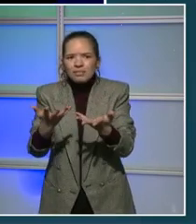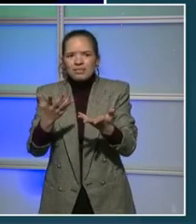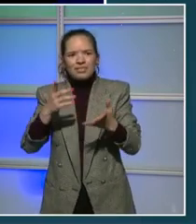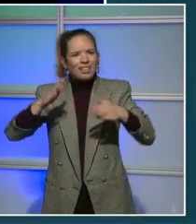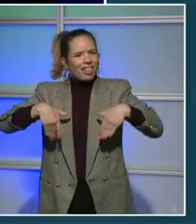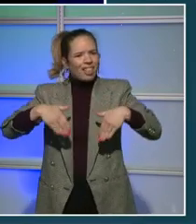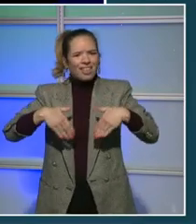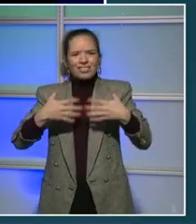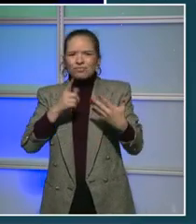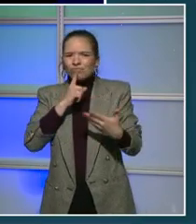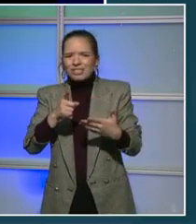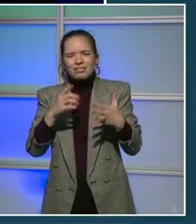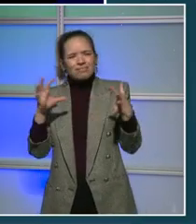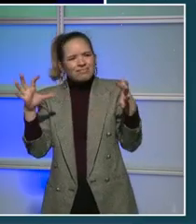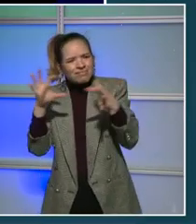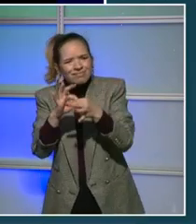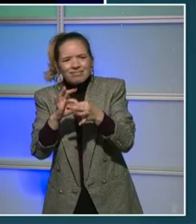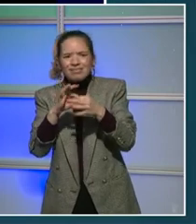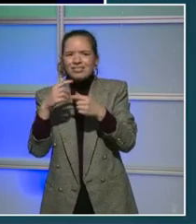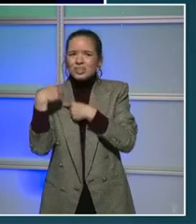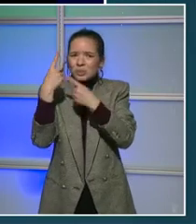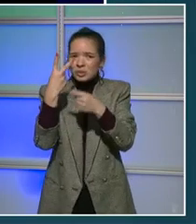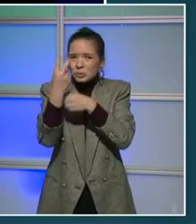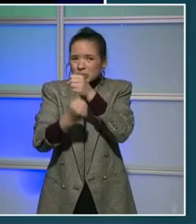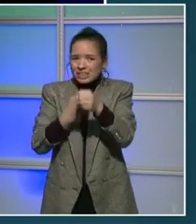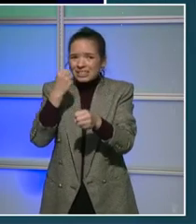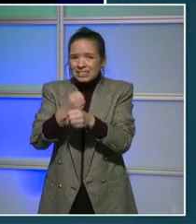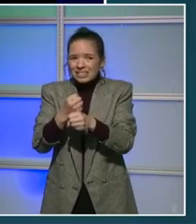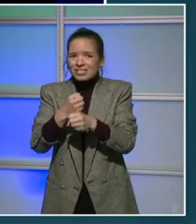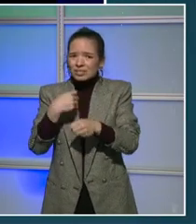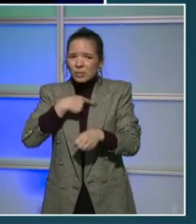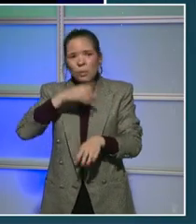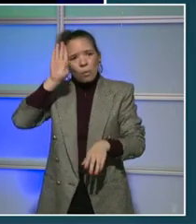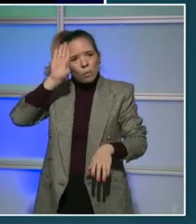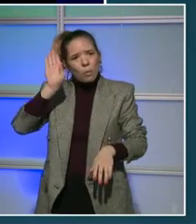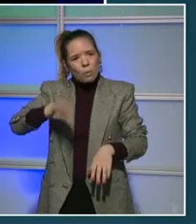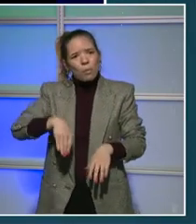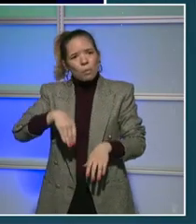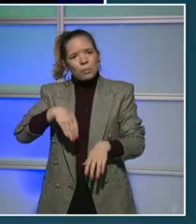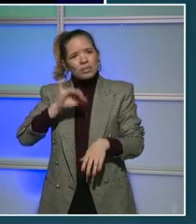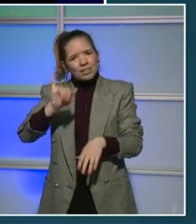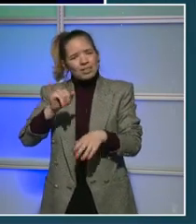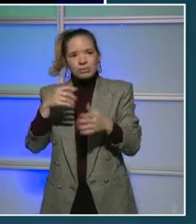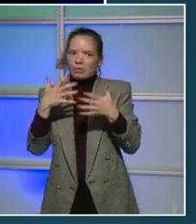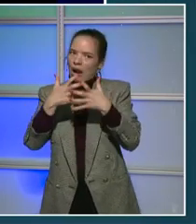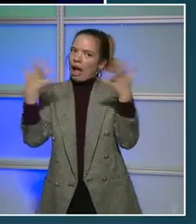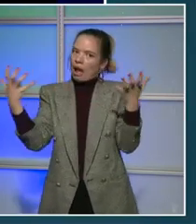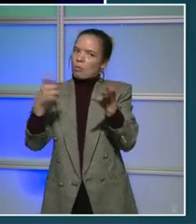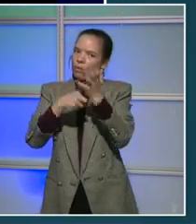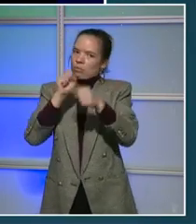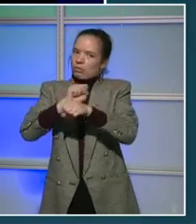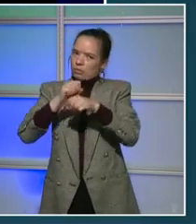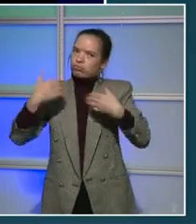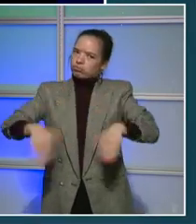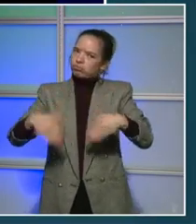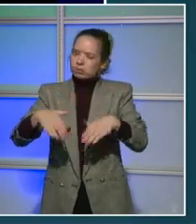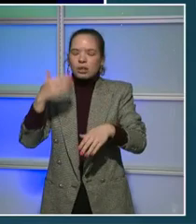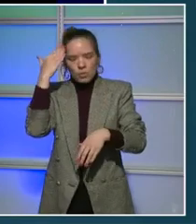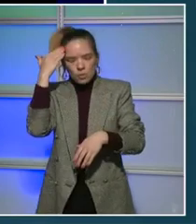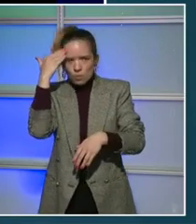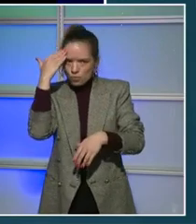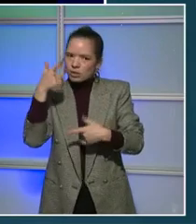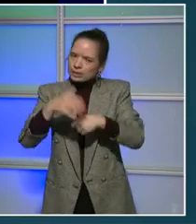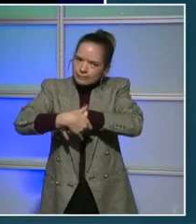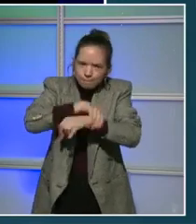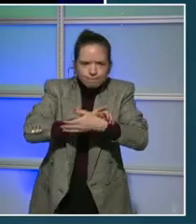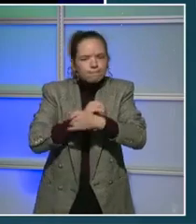for two years. And it's going to take a lot of work, but we are definitely in it. We want to send this message, and